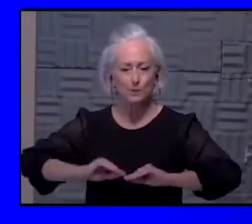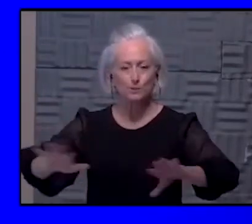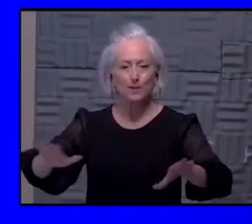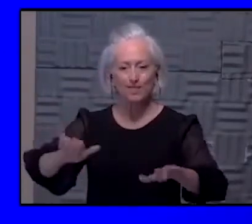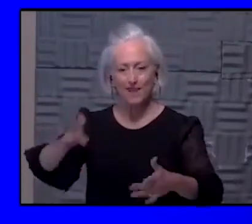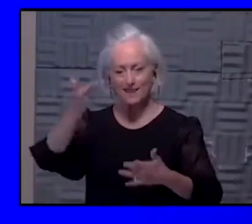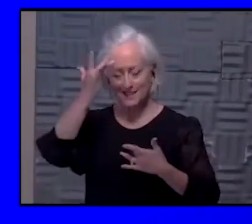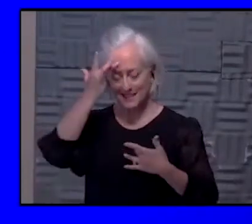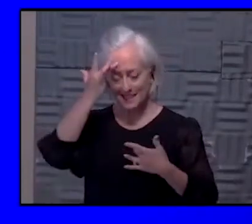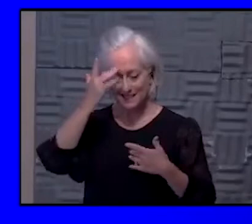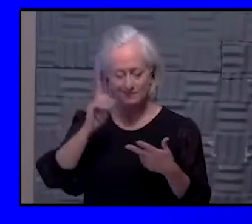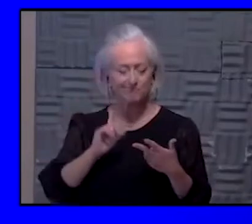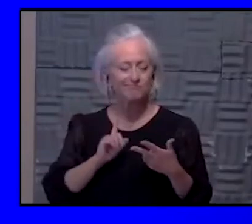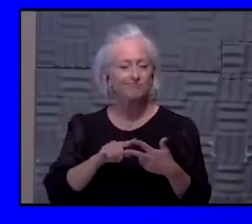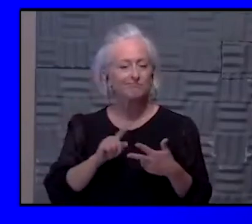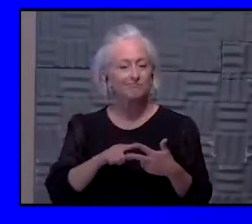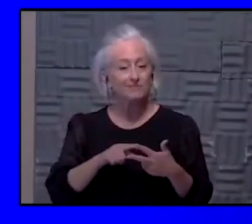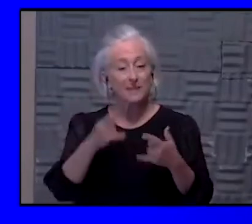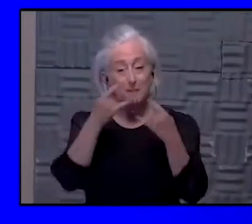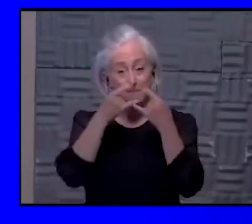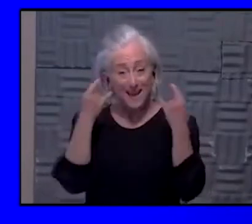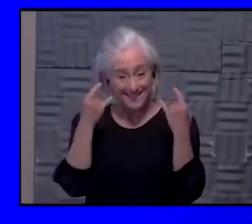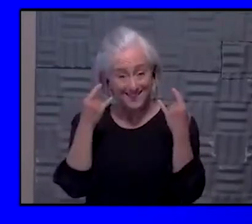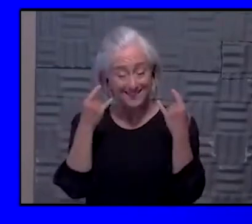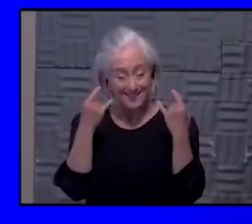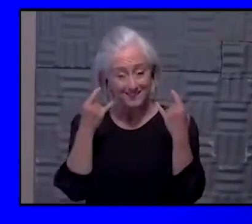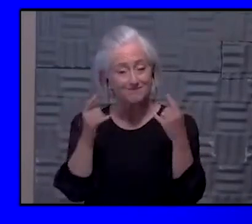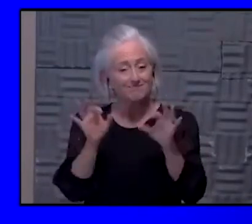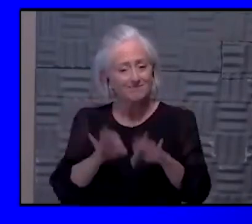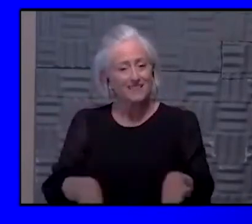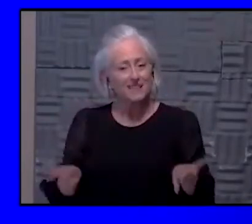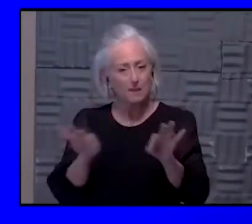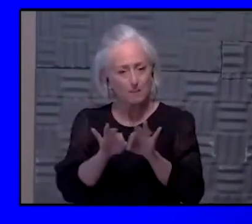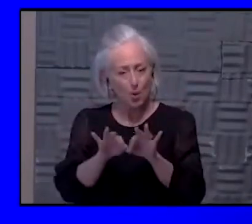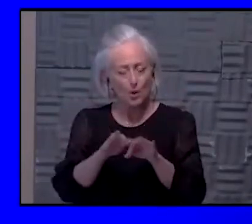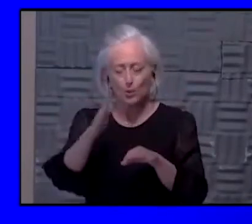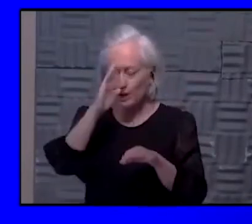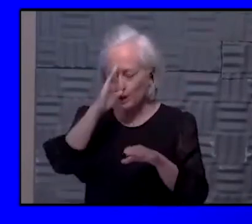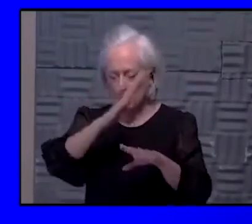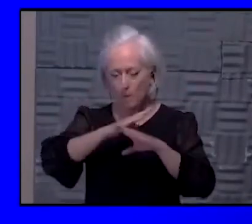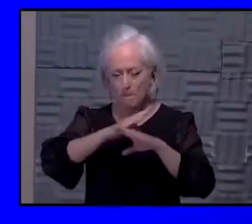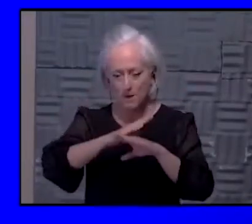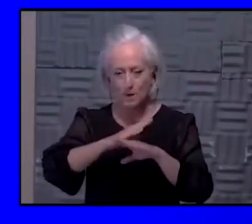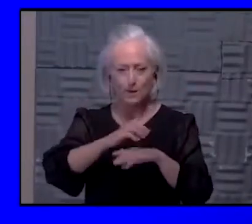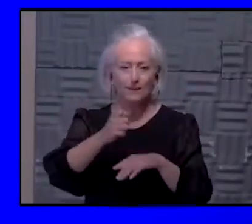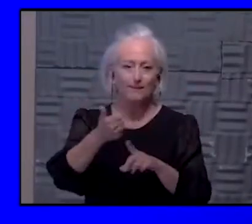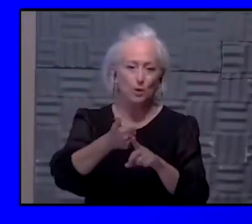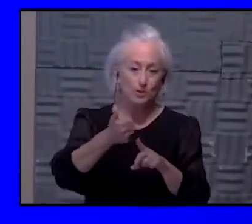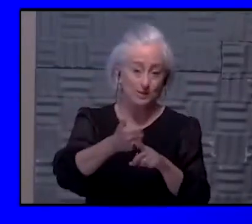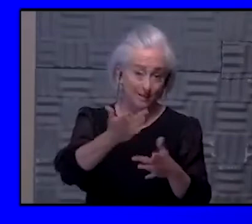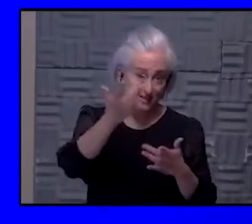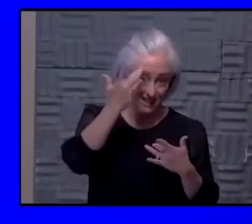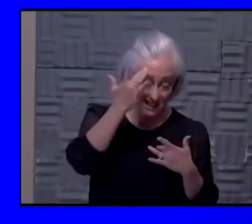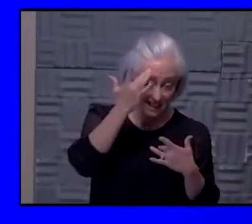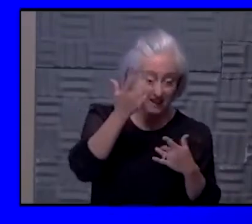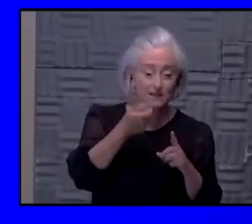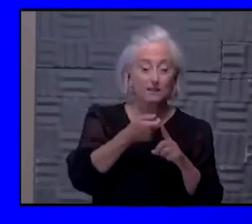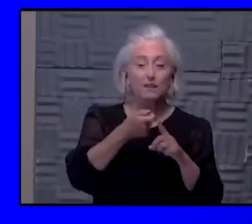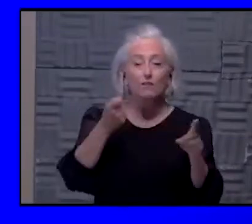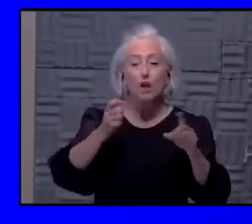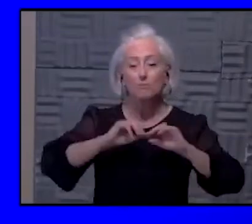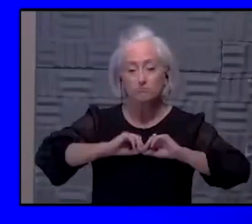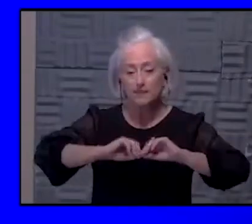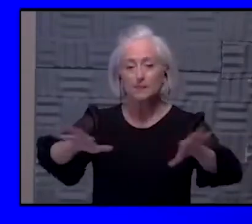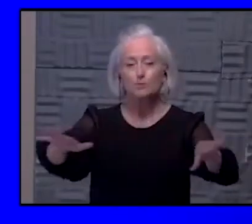thing is masking. Continue to mask. We know that the masks provide a barrier for you if you are ill from expressing the